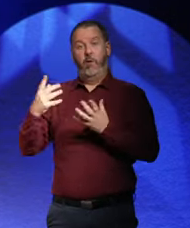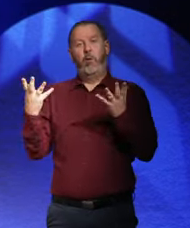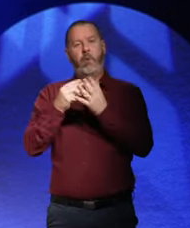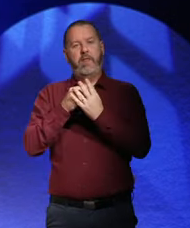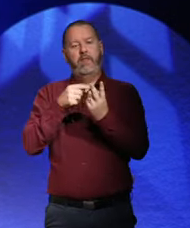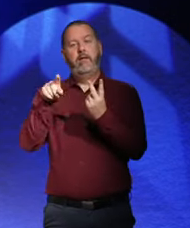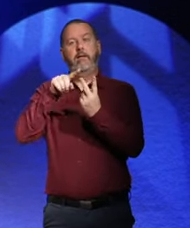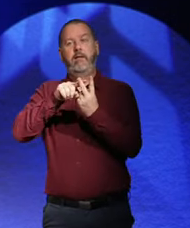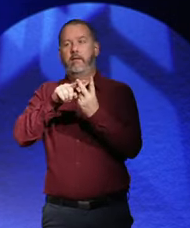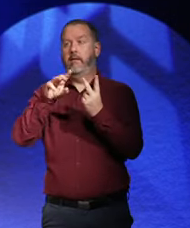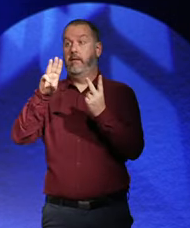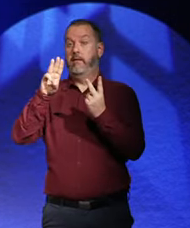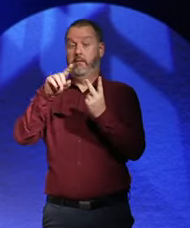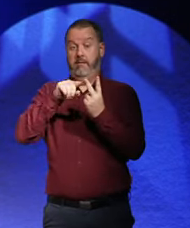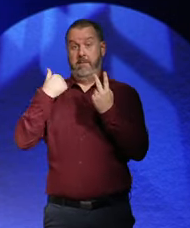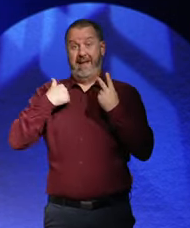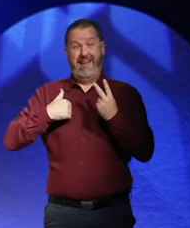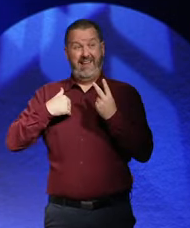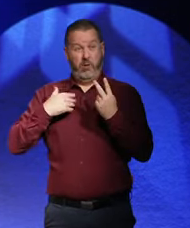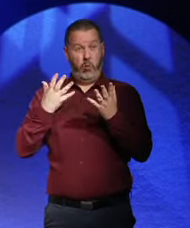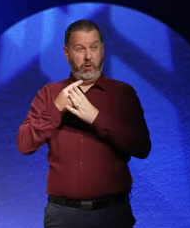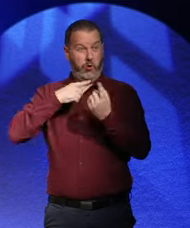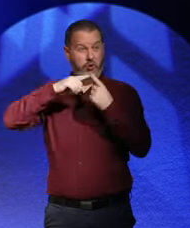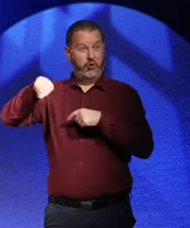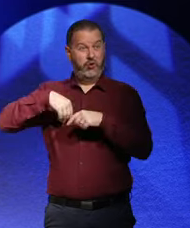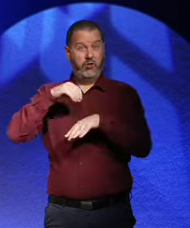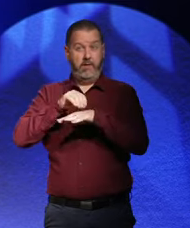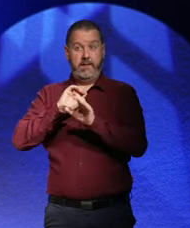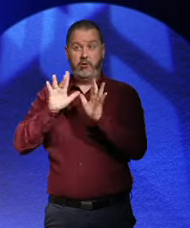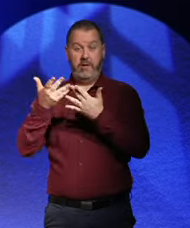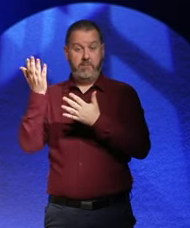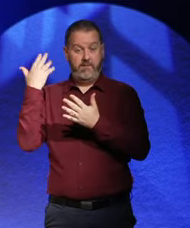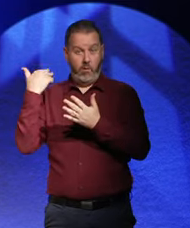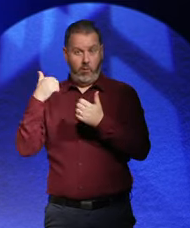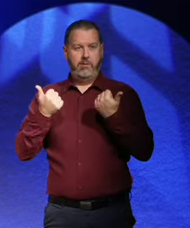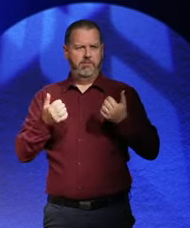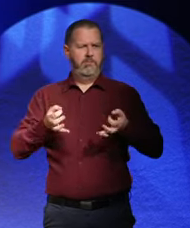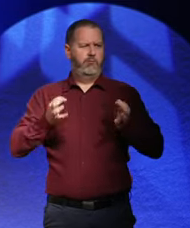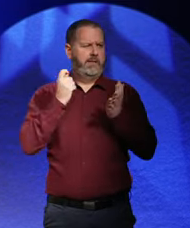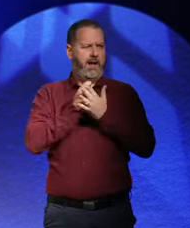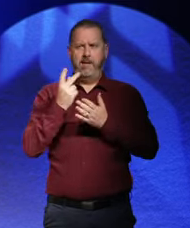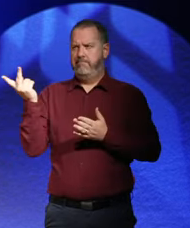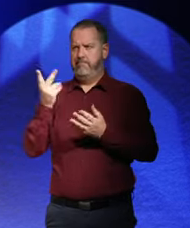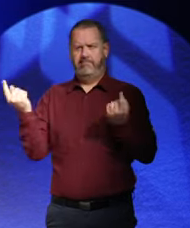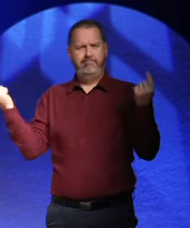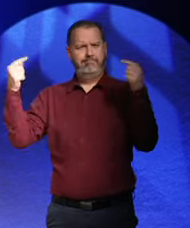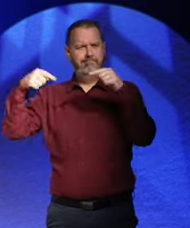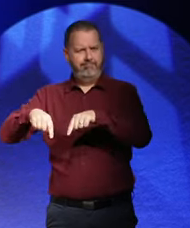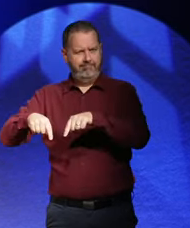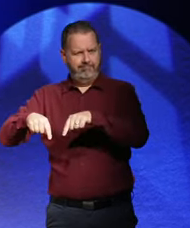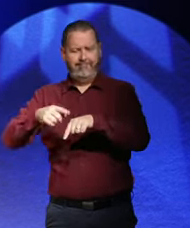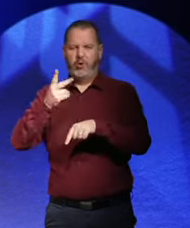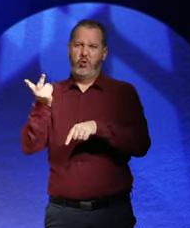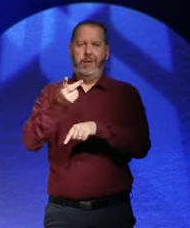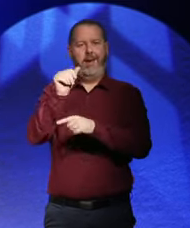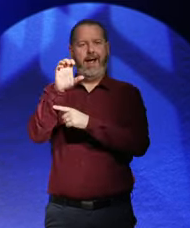who was with us online the last time so it's really a great pleasure to have them back. They're a great double act